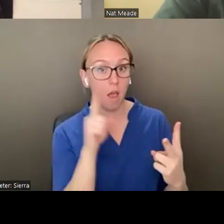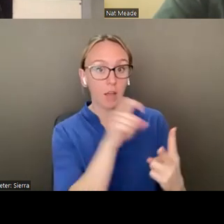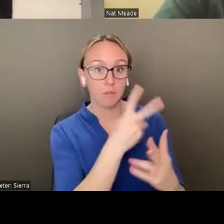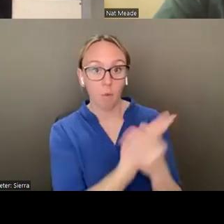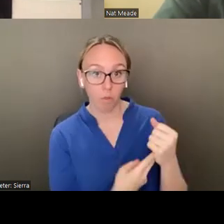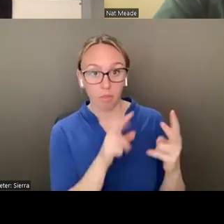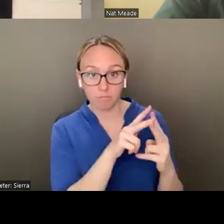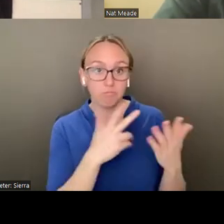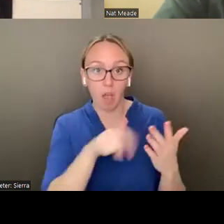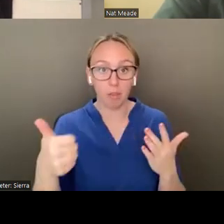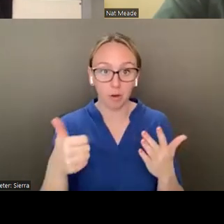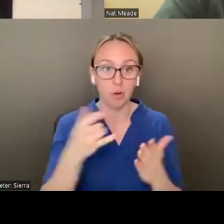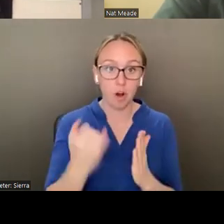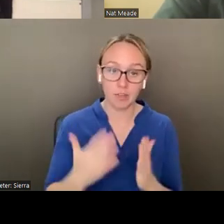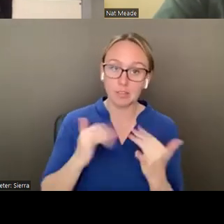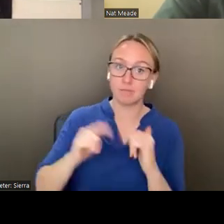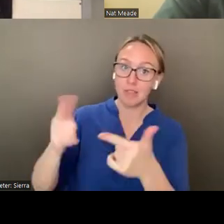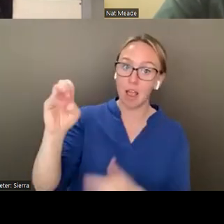go ahead and start back with Emily.